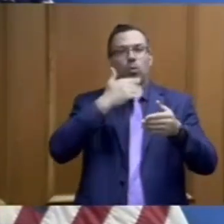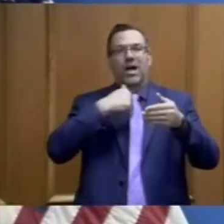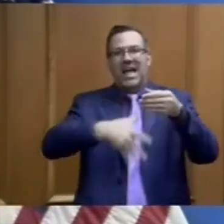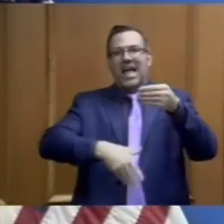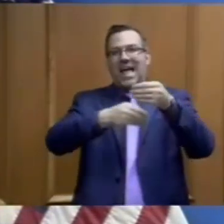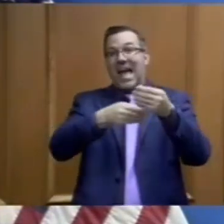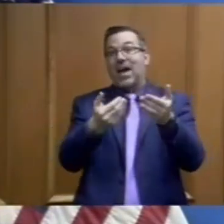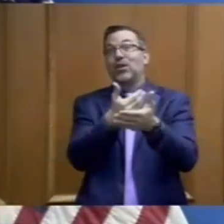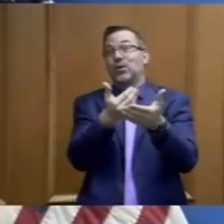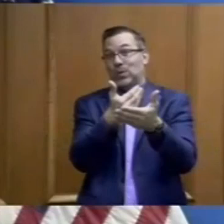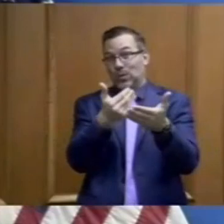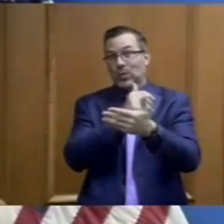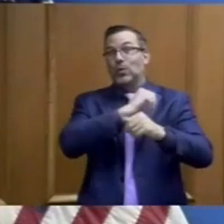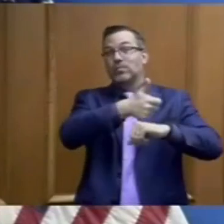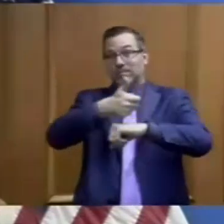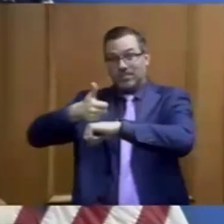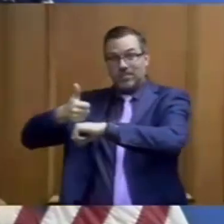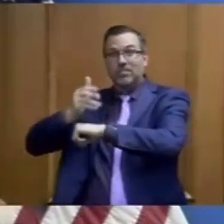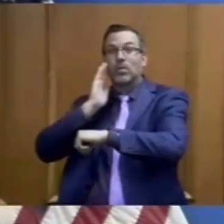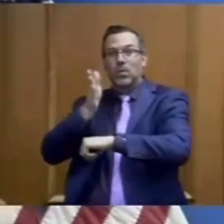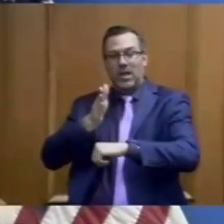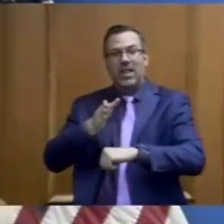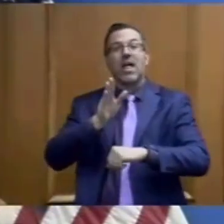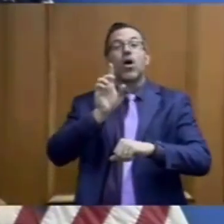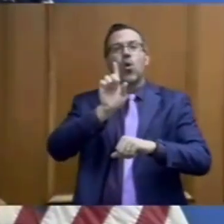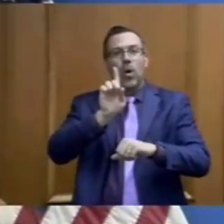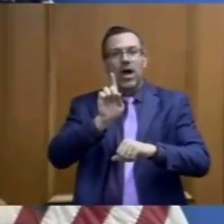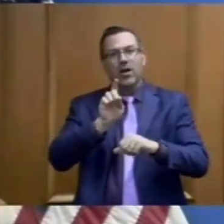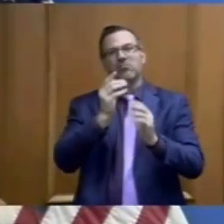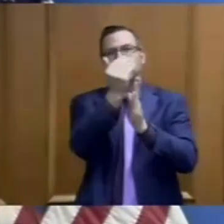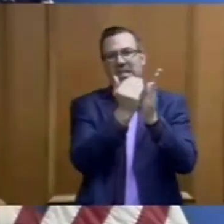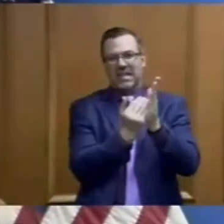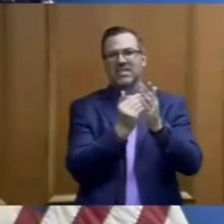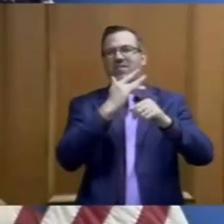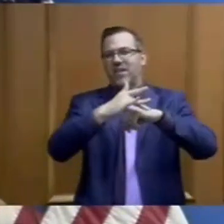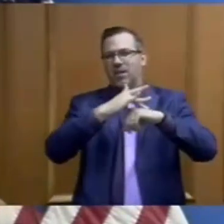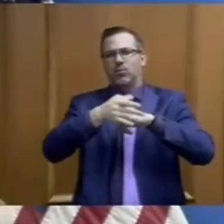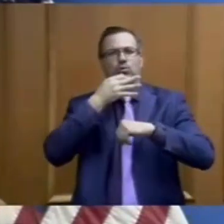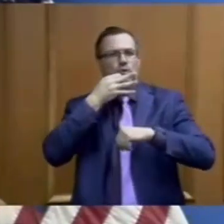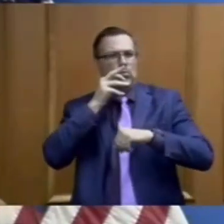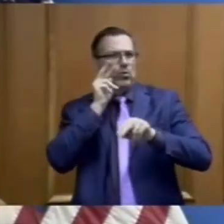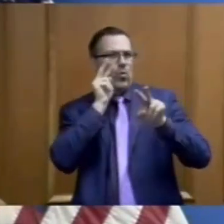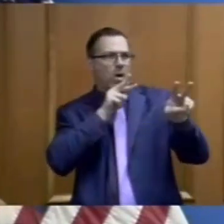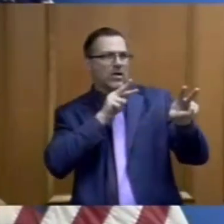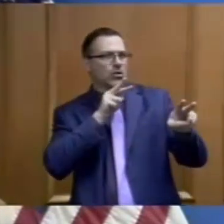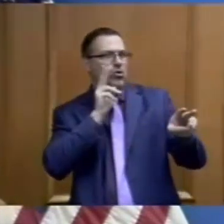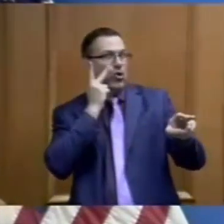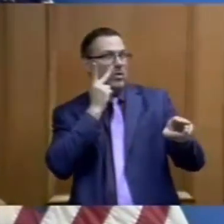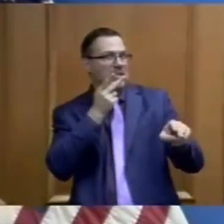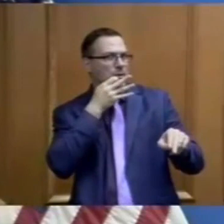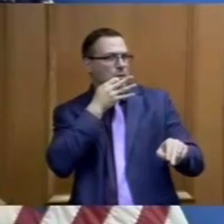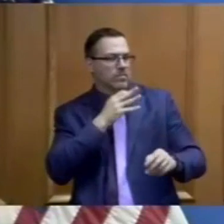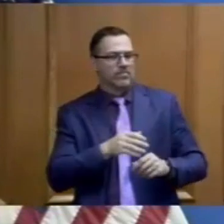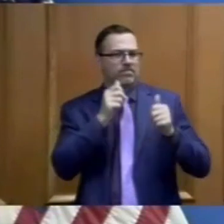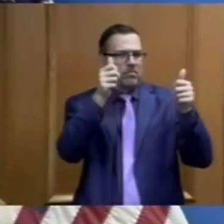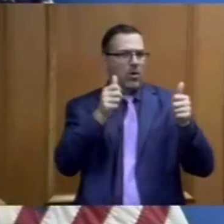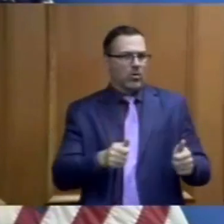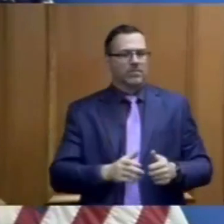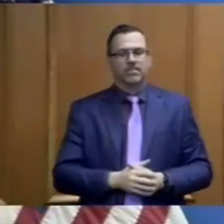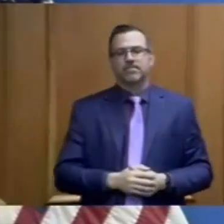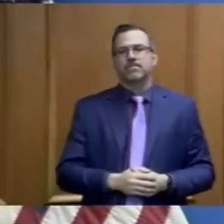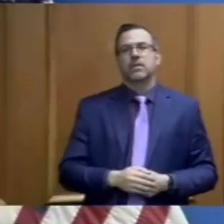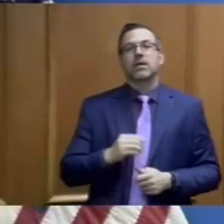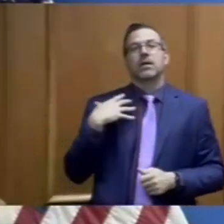different than the ones we had this week, and that list will be available soon, so keep an eye out for that. As Commissioner Parker said,